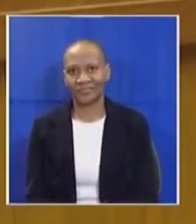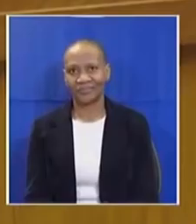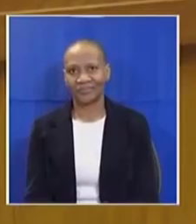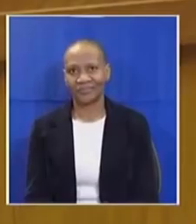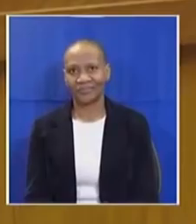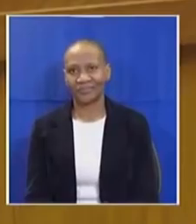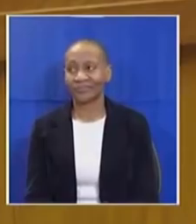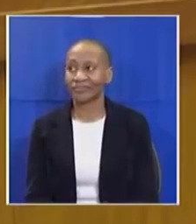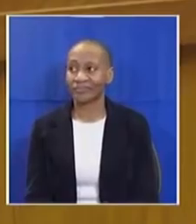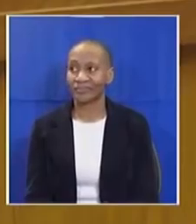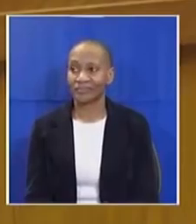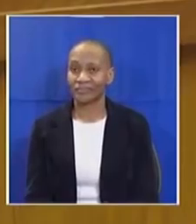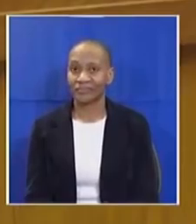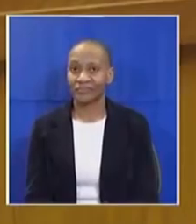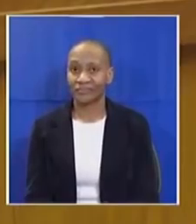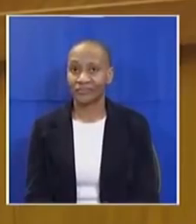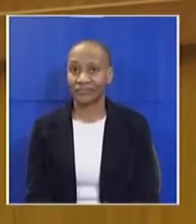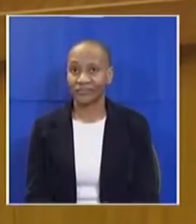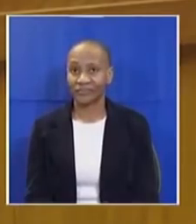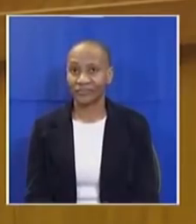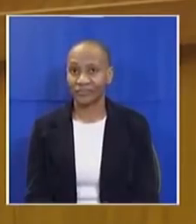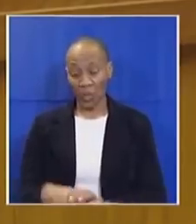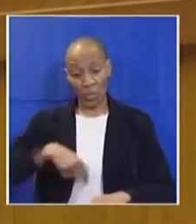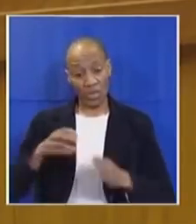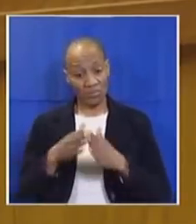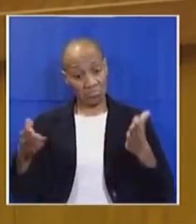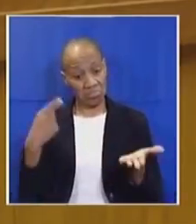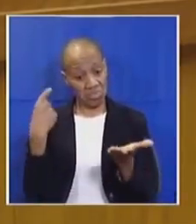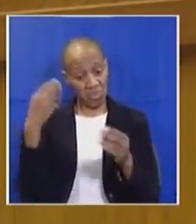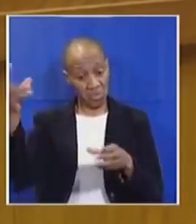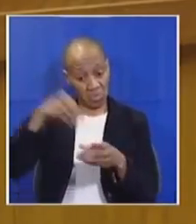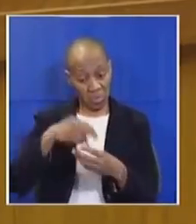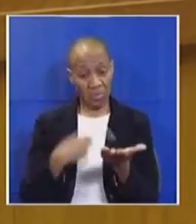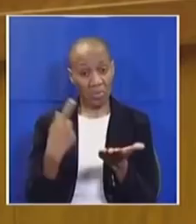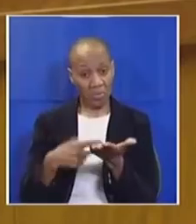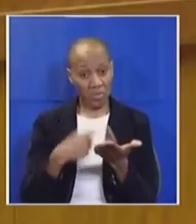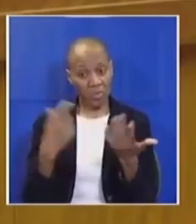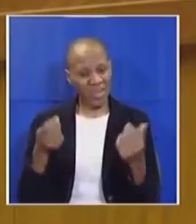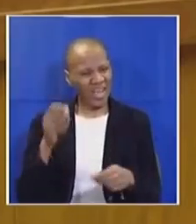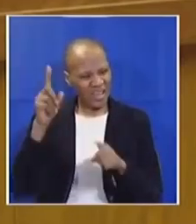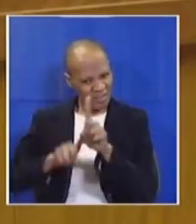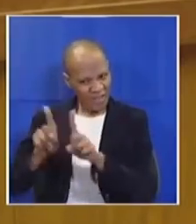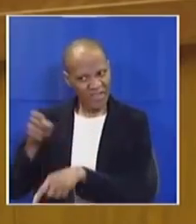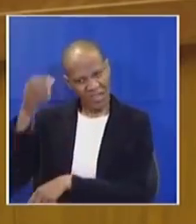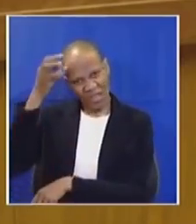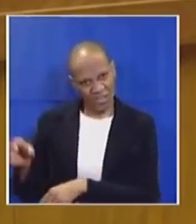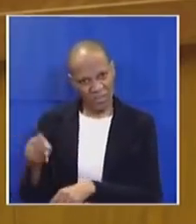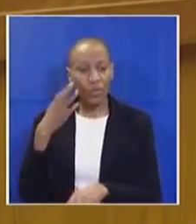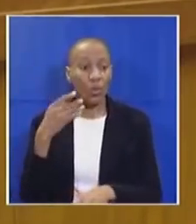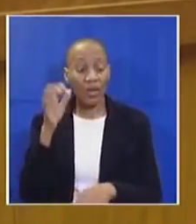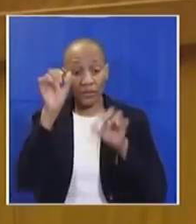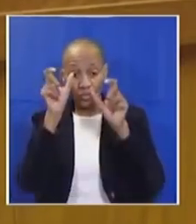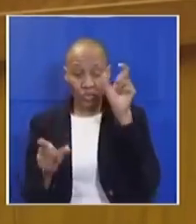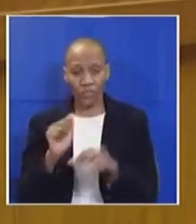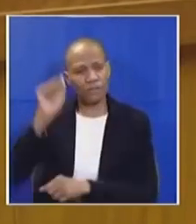Thank you, Speaker. We are not going to entertain debates about the cost of the state brought about by state damages caused by Fismas IV